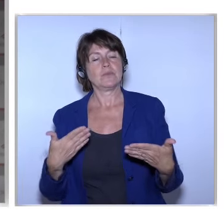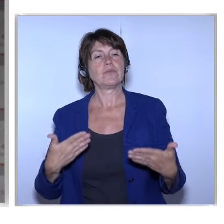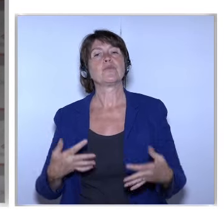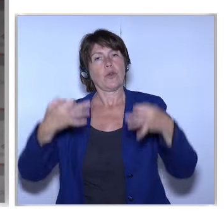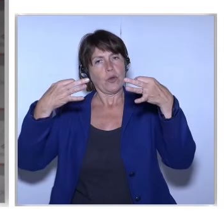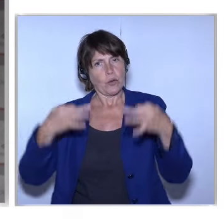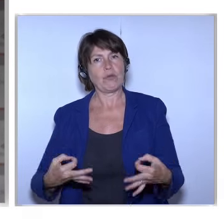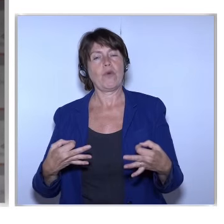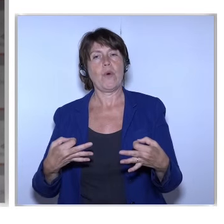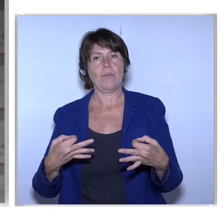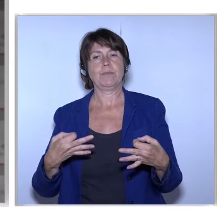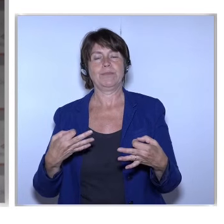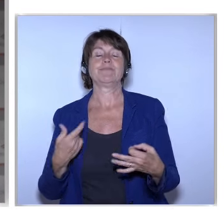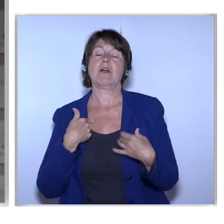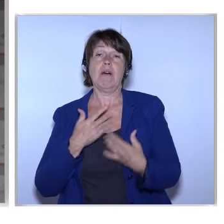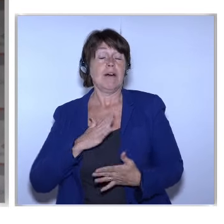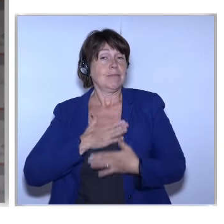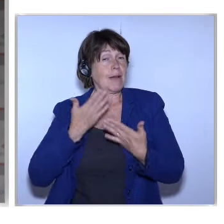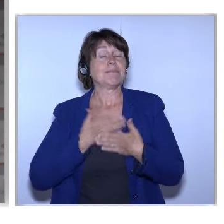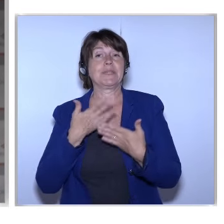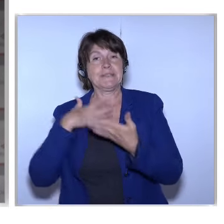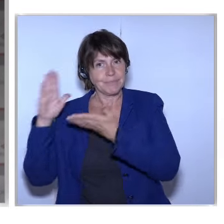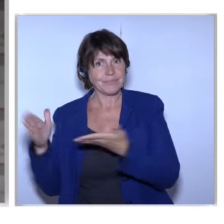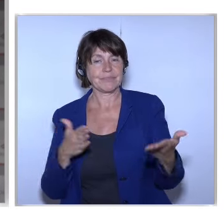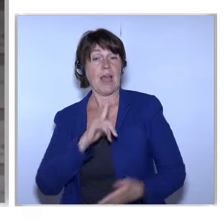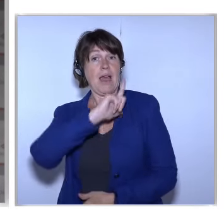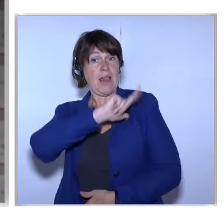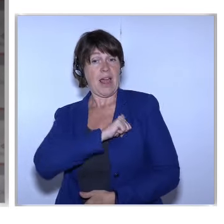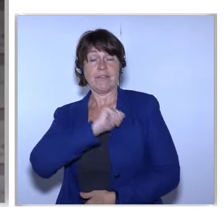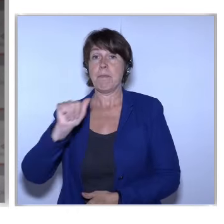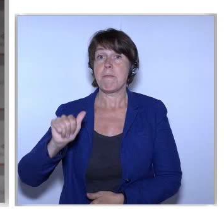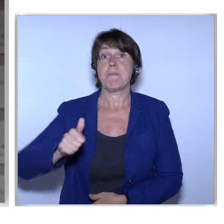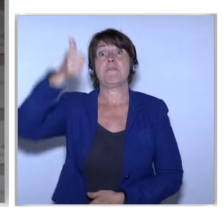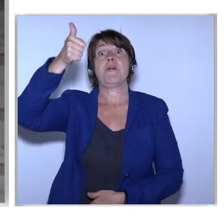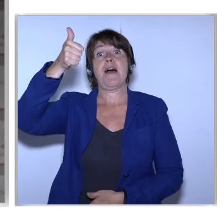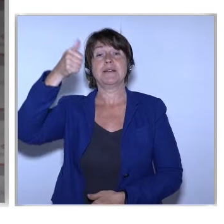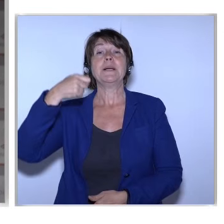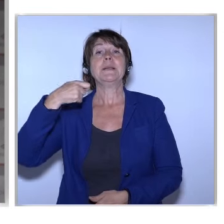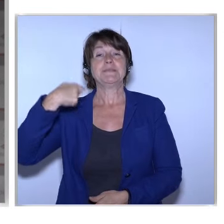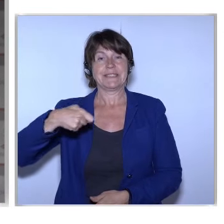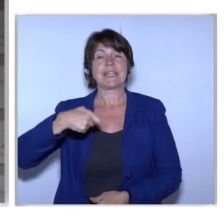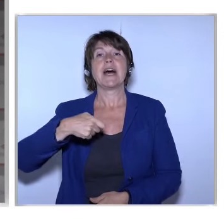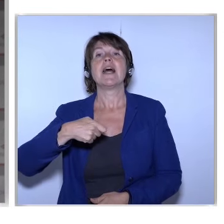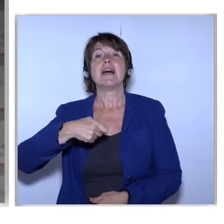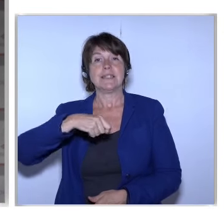the proceedings And I'm absolutely delighted to welcome The Latvian Prime Minister, Lamedotto Strauma